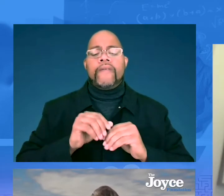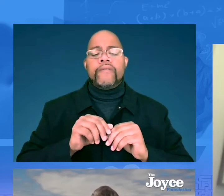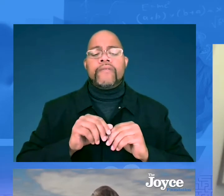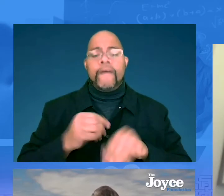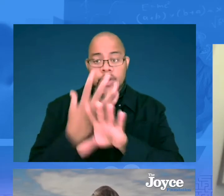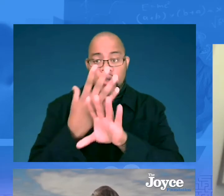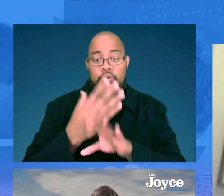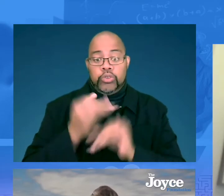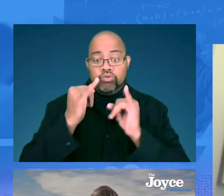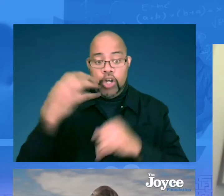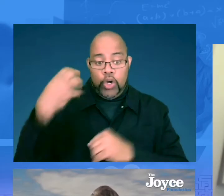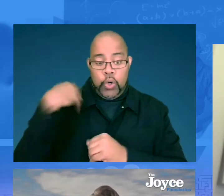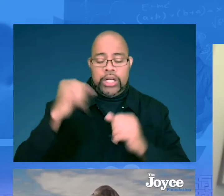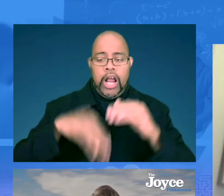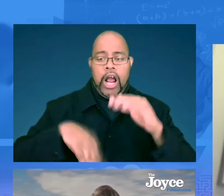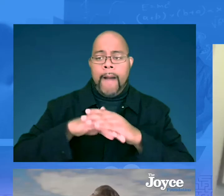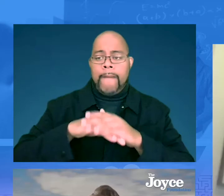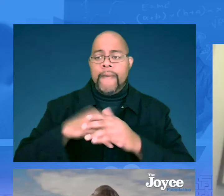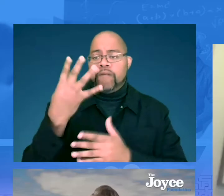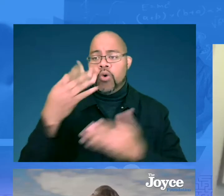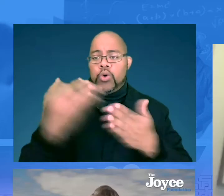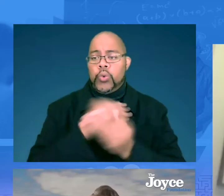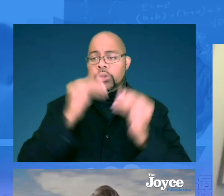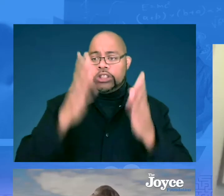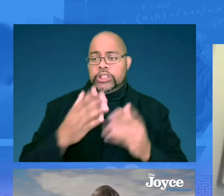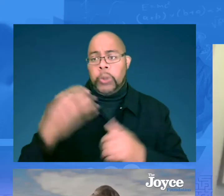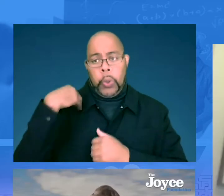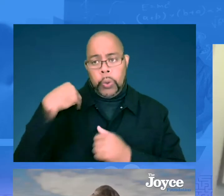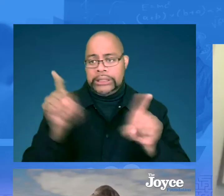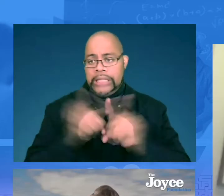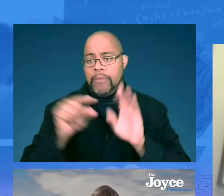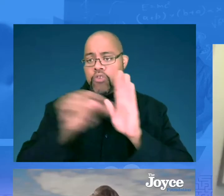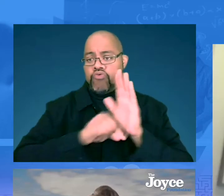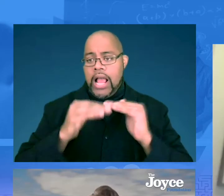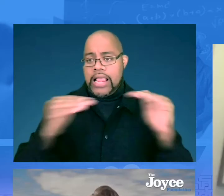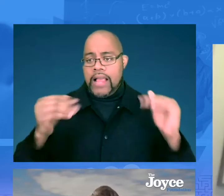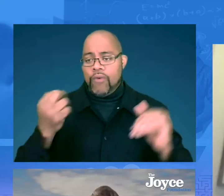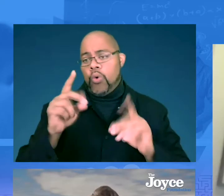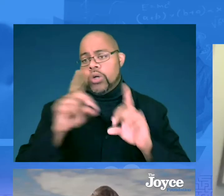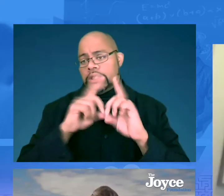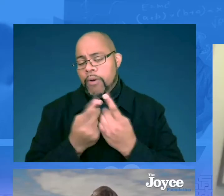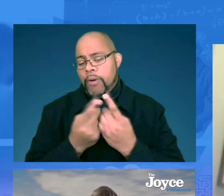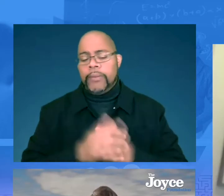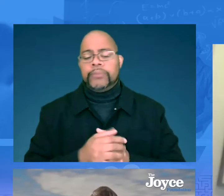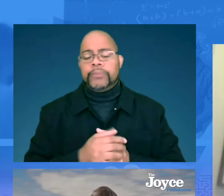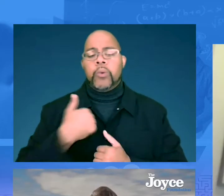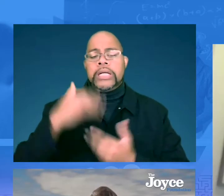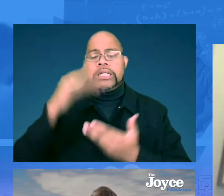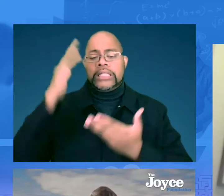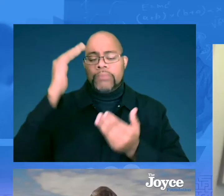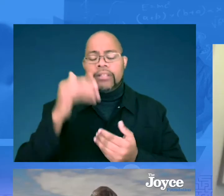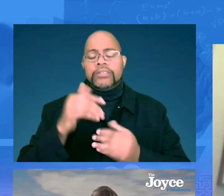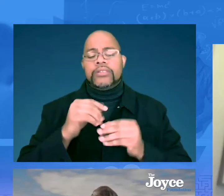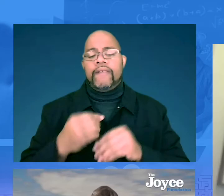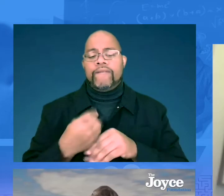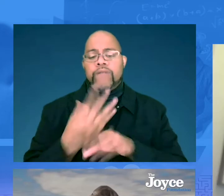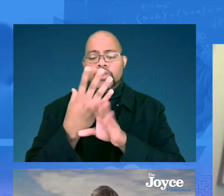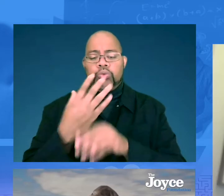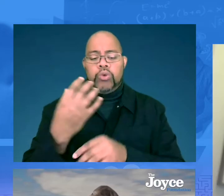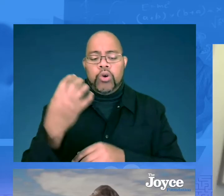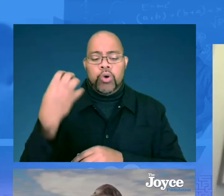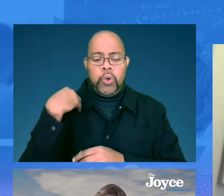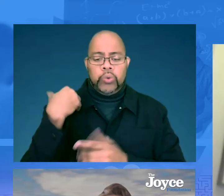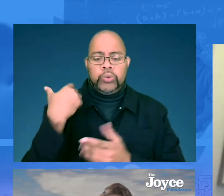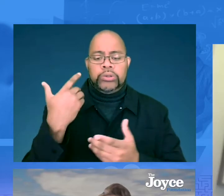virtual instructional coach can coach up to four new teachers at the same grade level or department. We